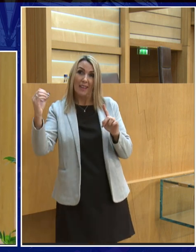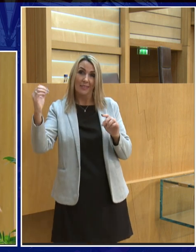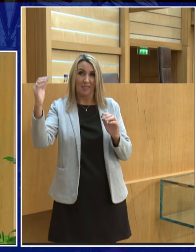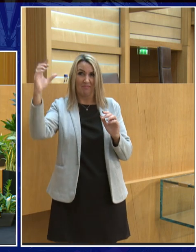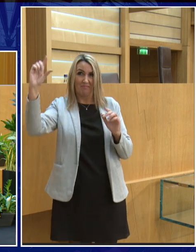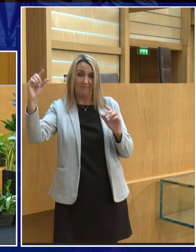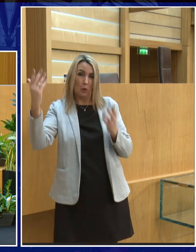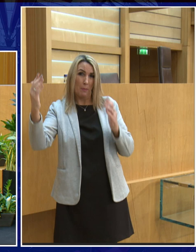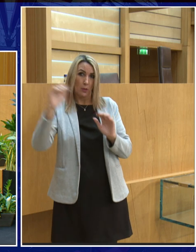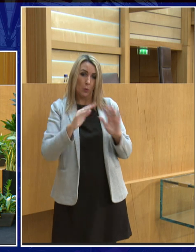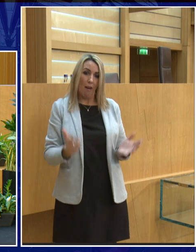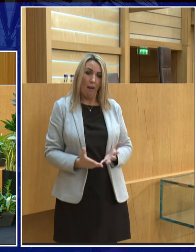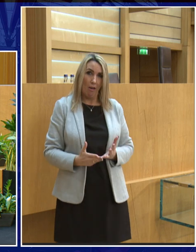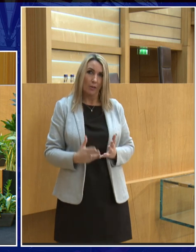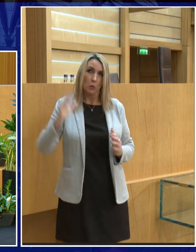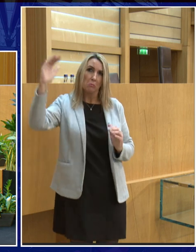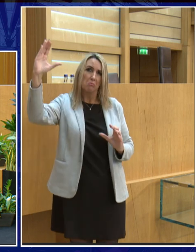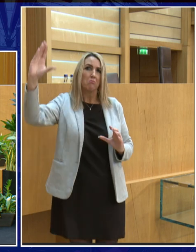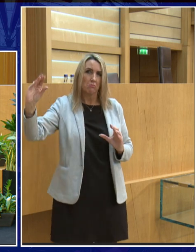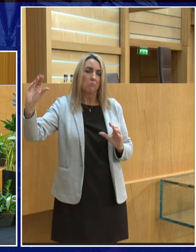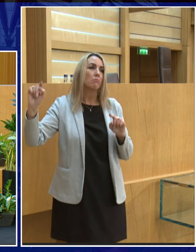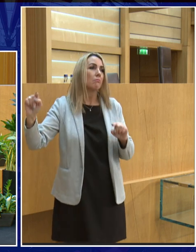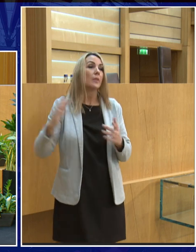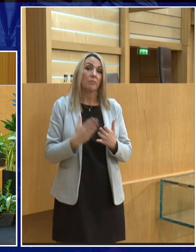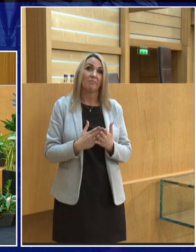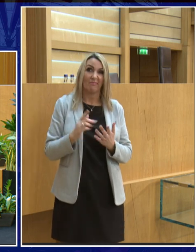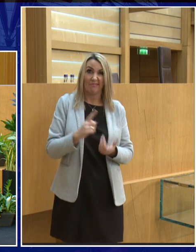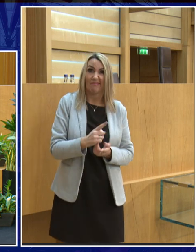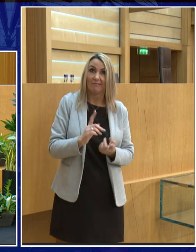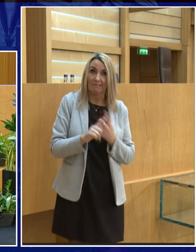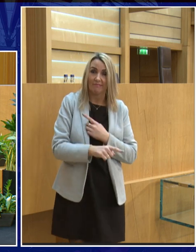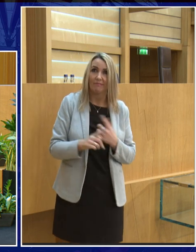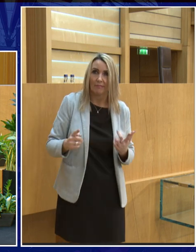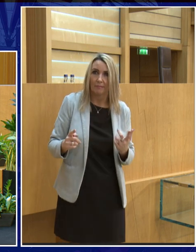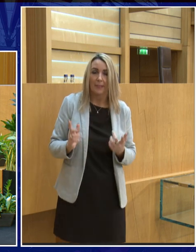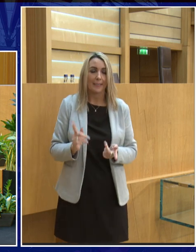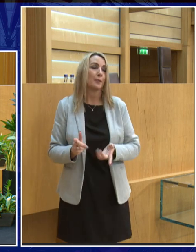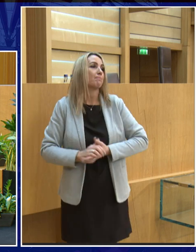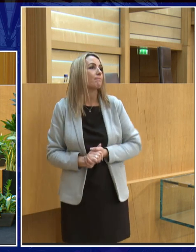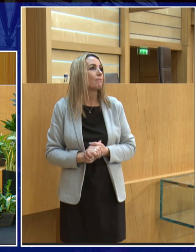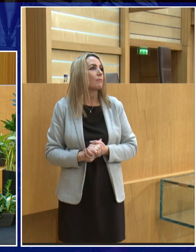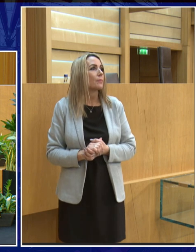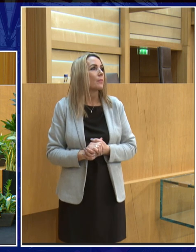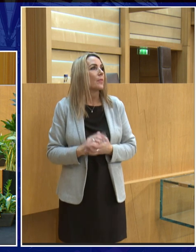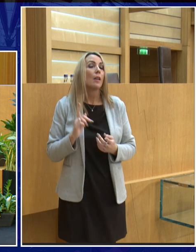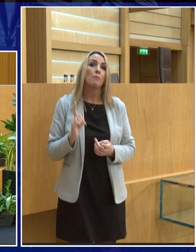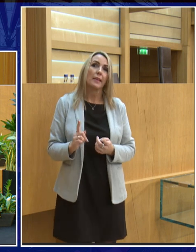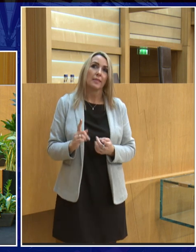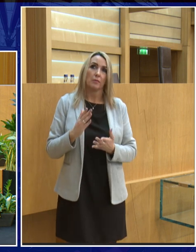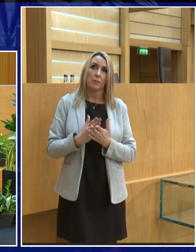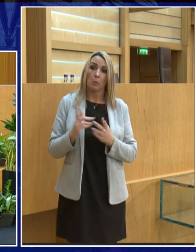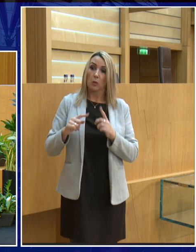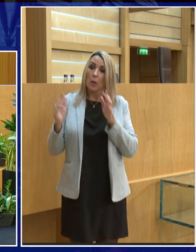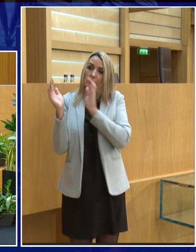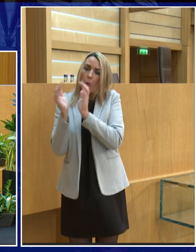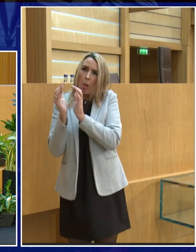diameter so it's significantly smaller so yes that is the actual diameter of the moon but because it is